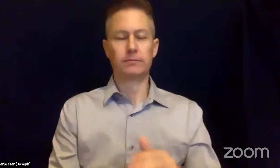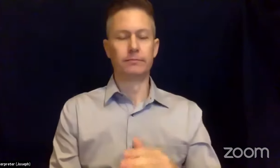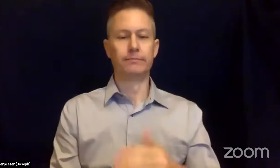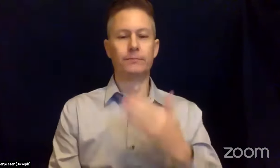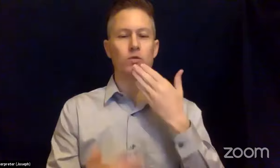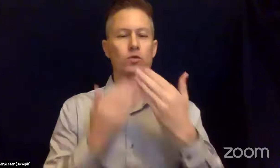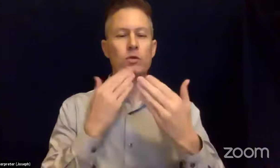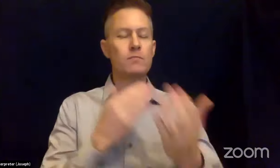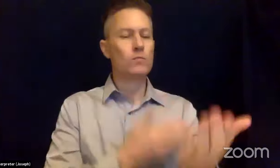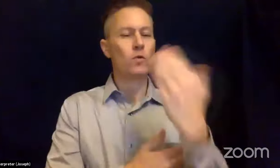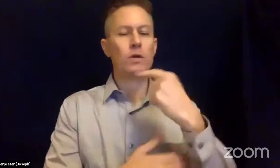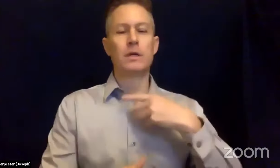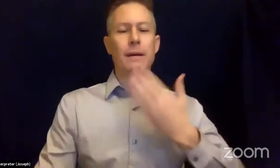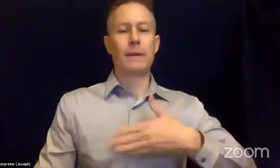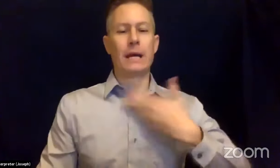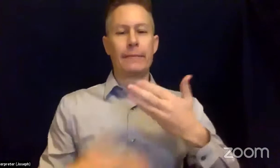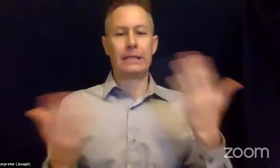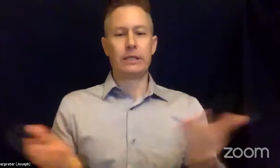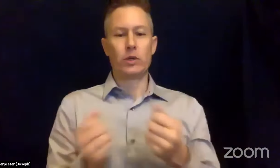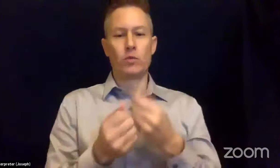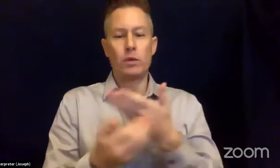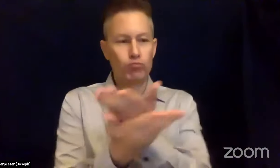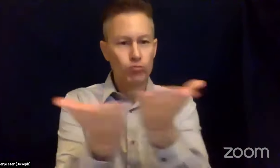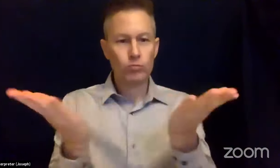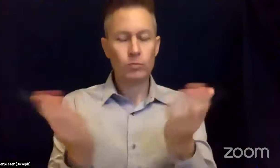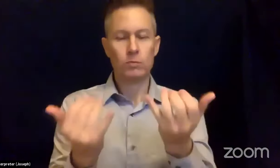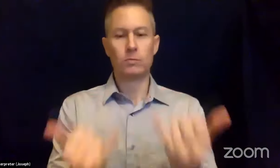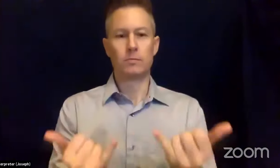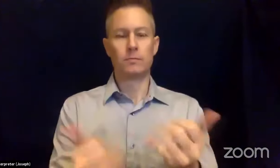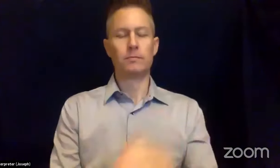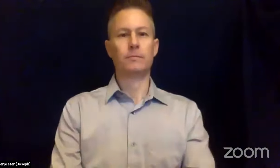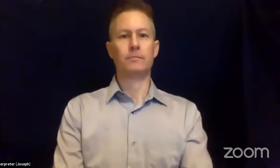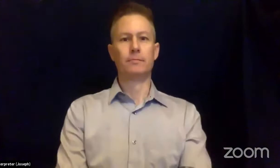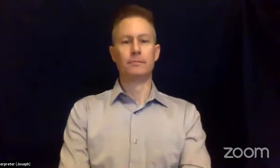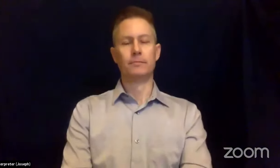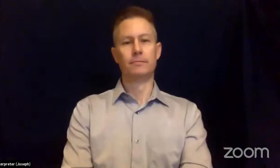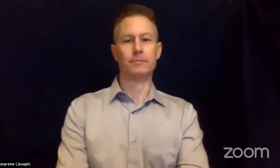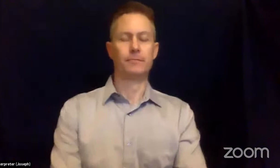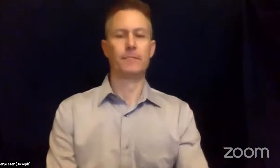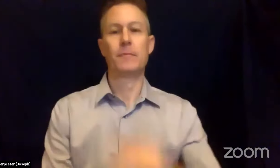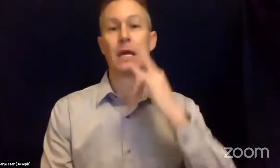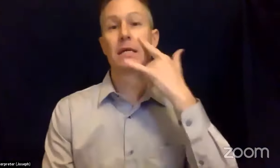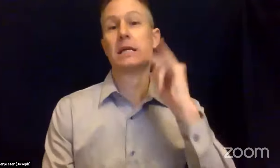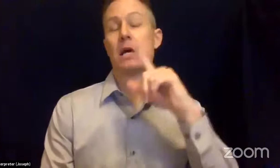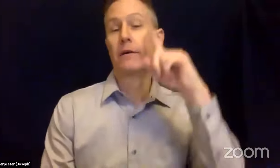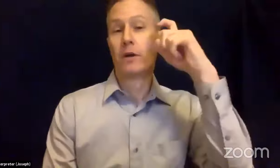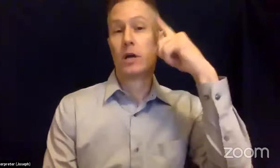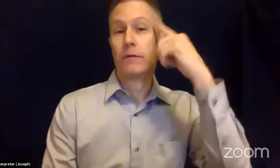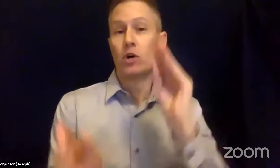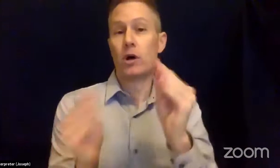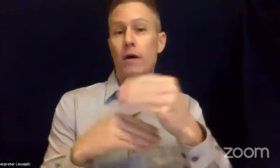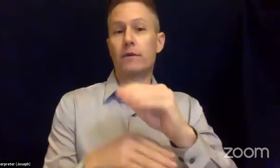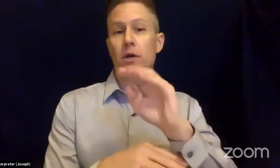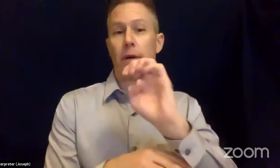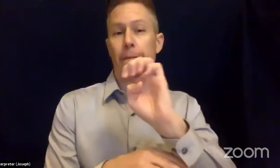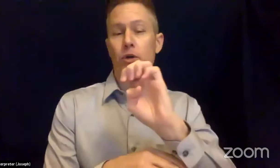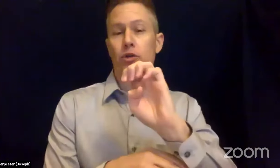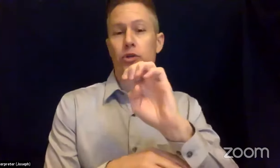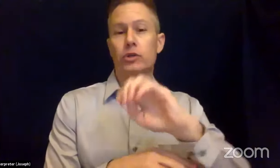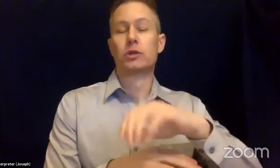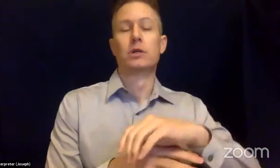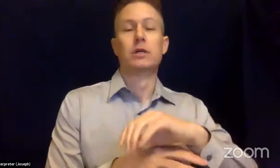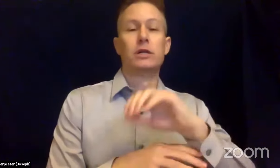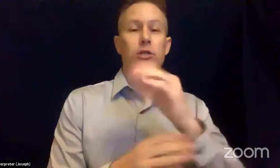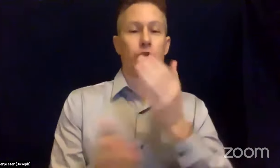with you today. And the California Governor's Office of Emergency Services, or Cal OES,